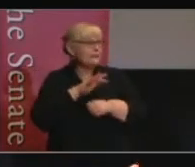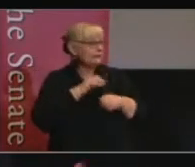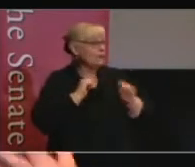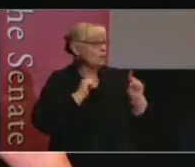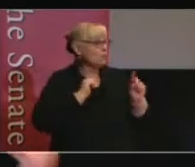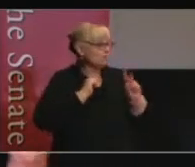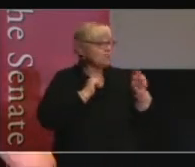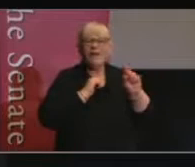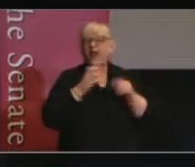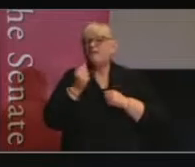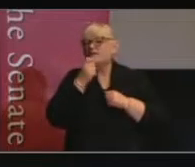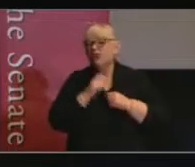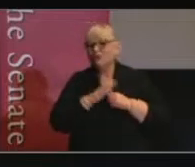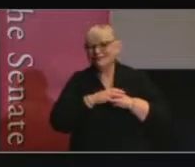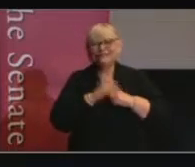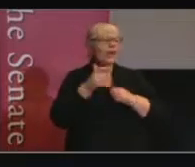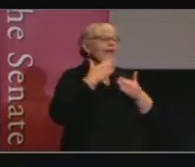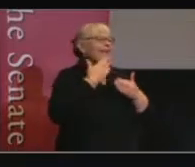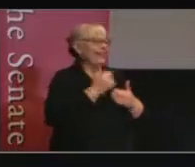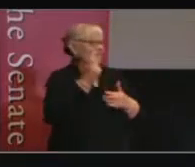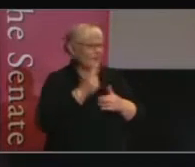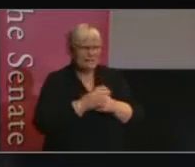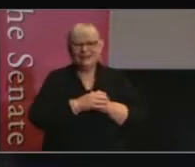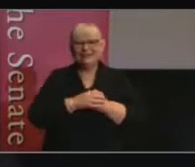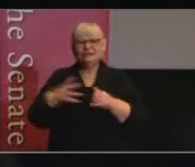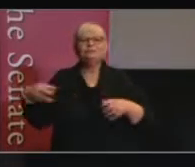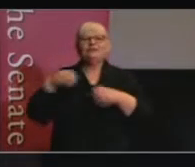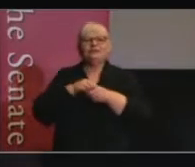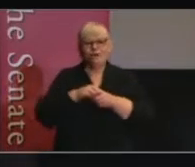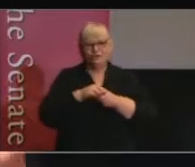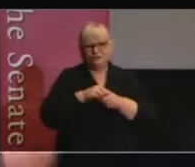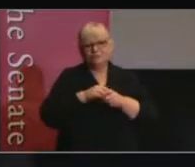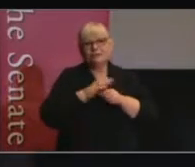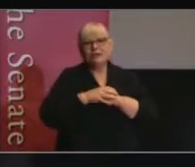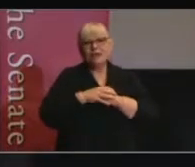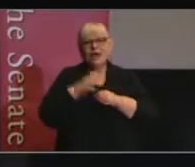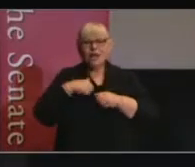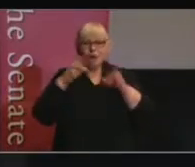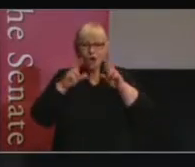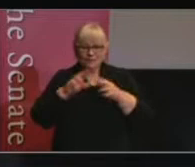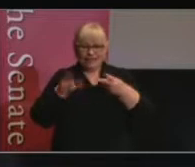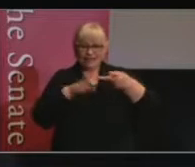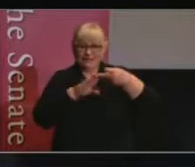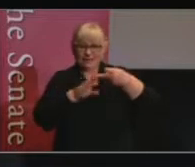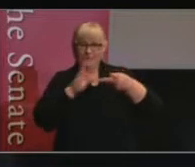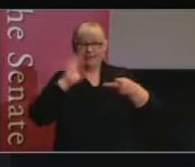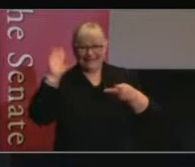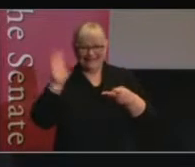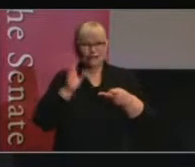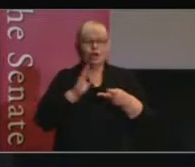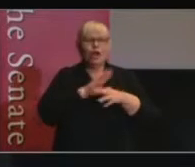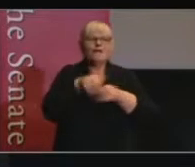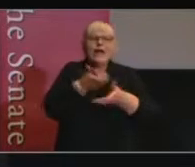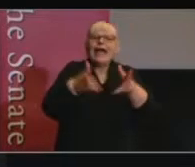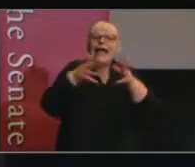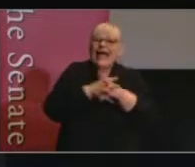Okay, again, thank you for coming here and being part of this. I'm hoping that the second part of this lecture on the way that